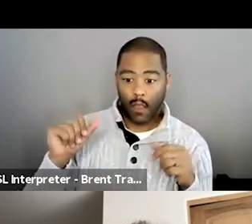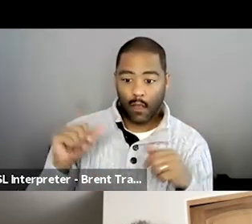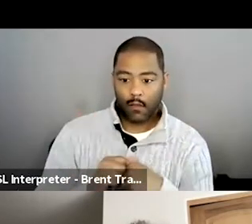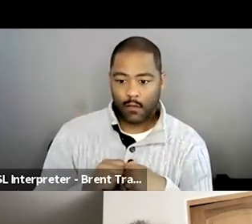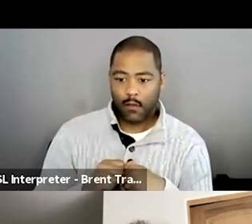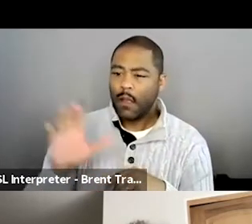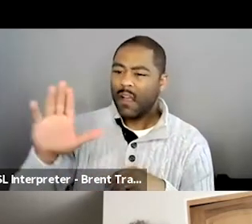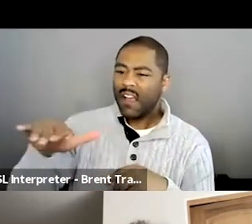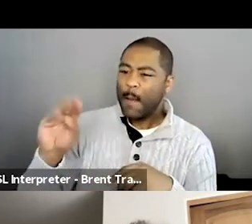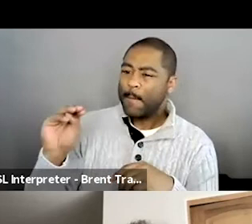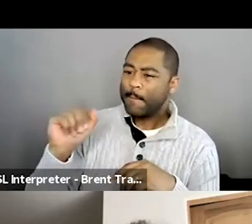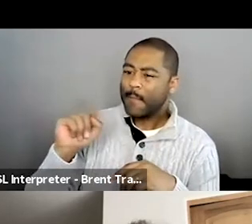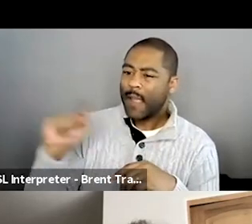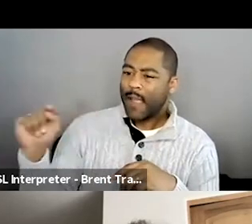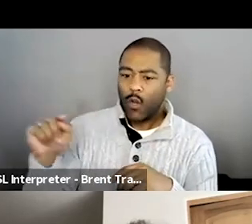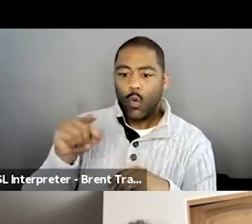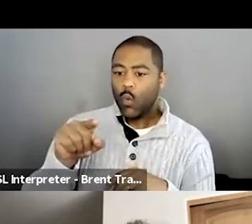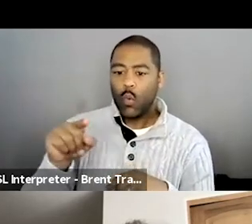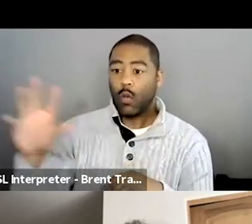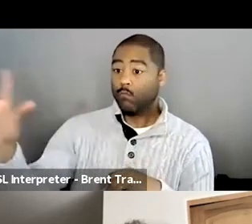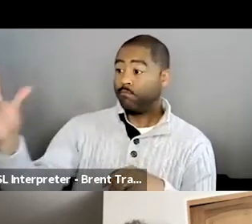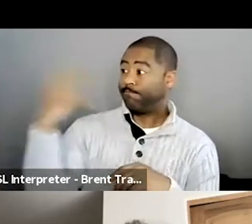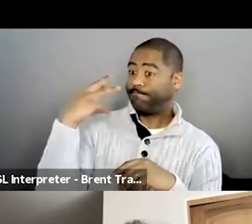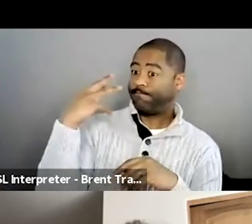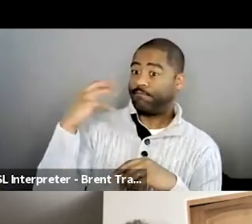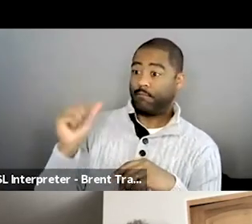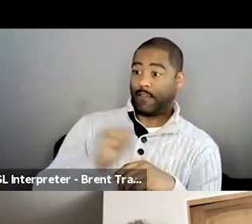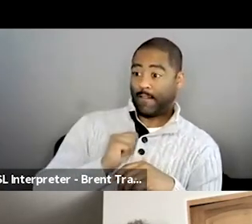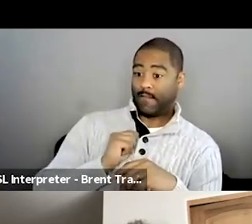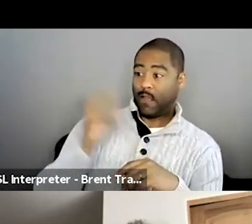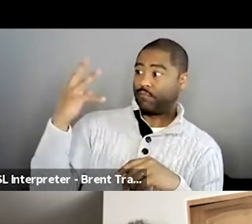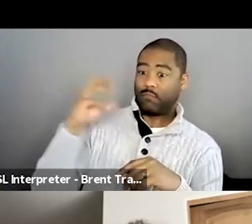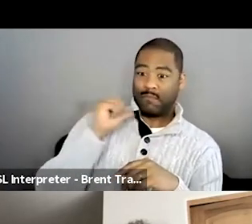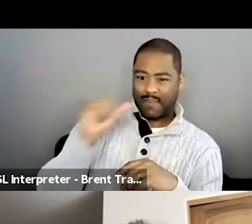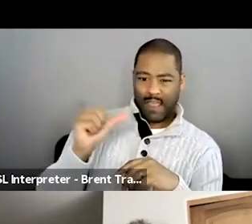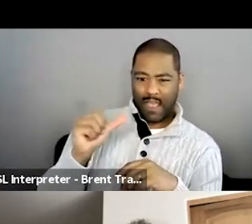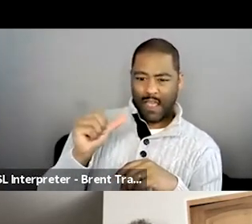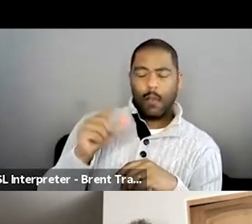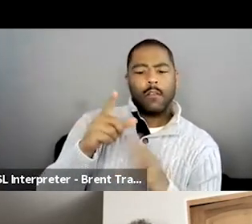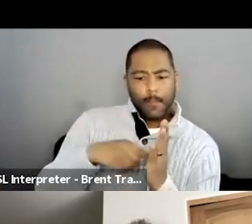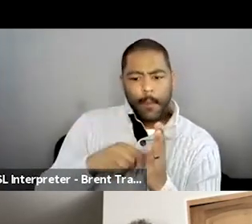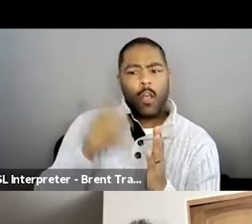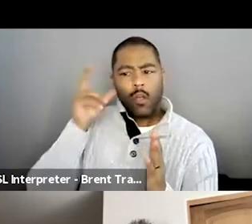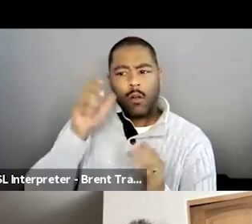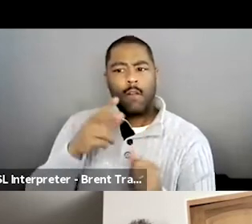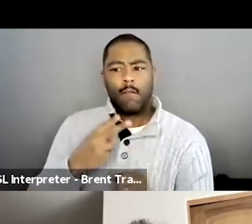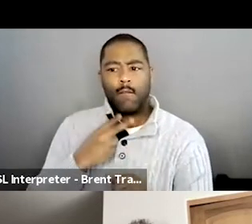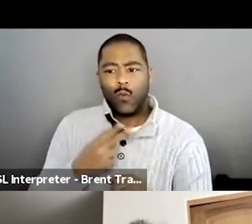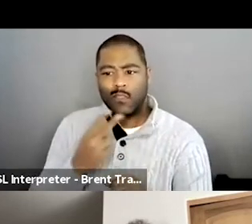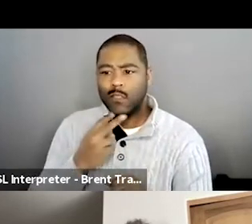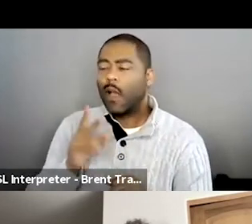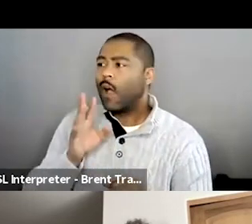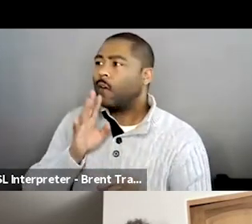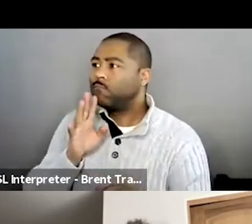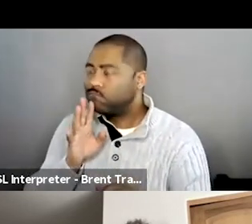present. And I mean, did you have any, you know, apprehension about the choice at any point? mean, did you feel like maybe because